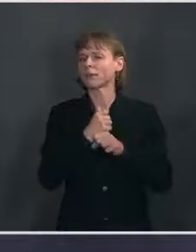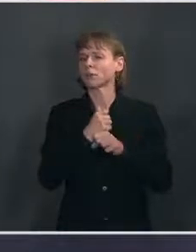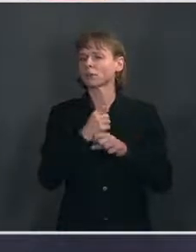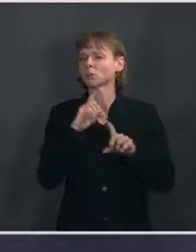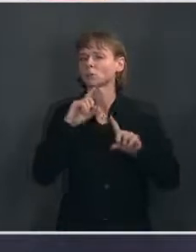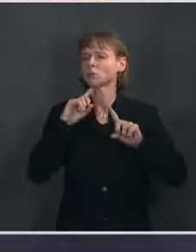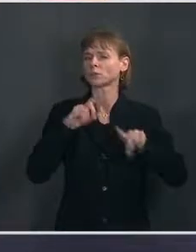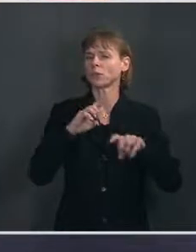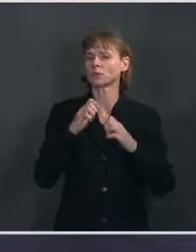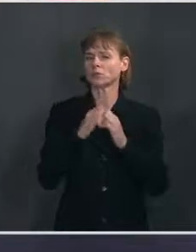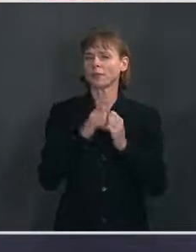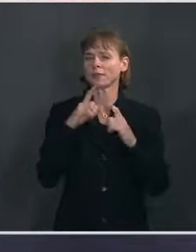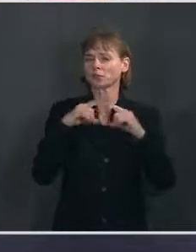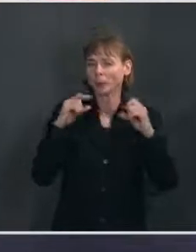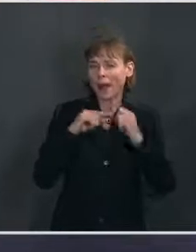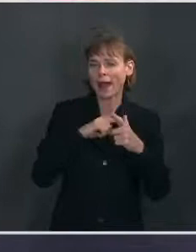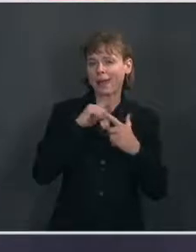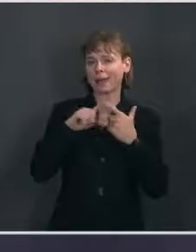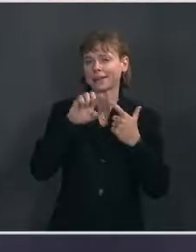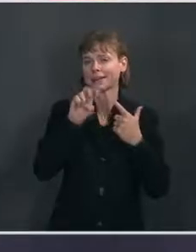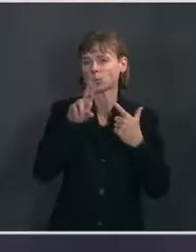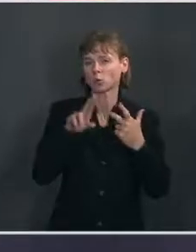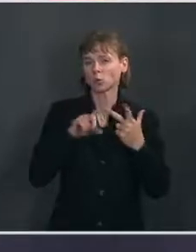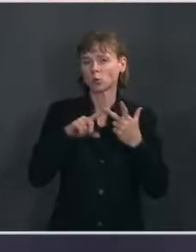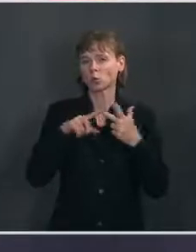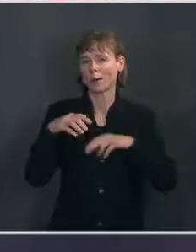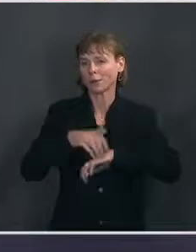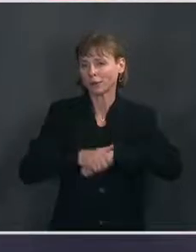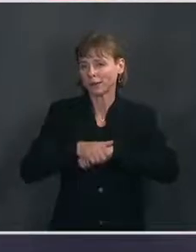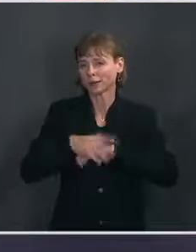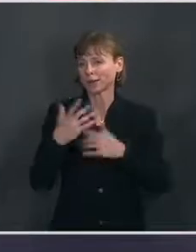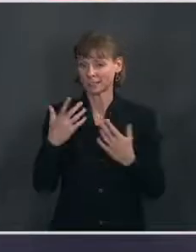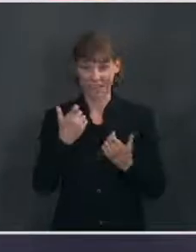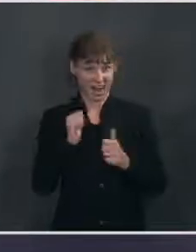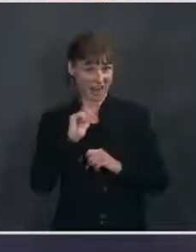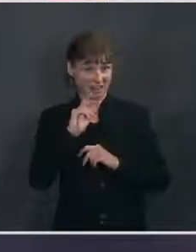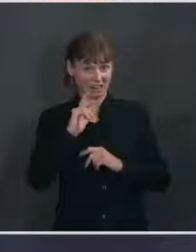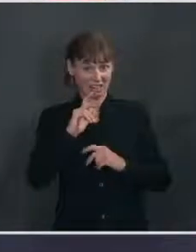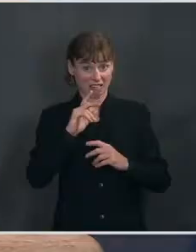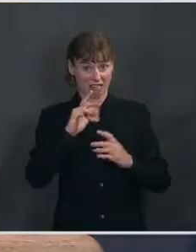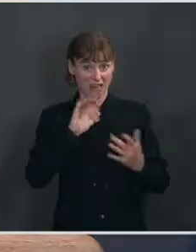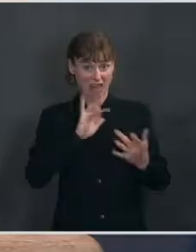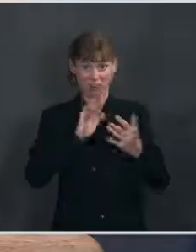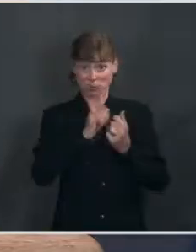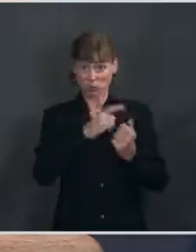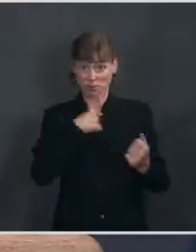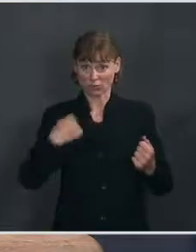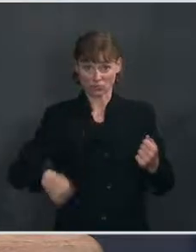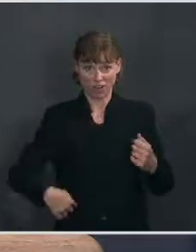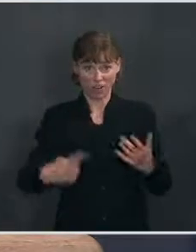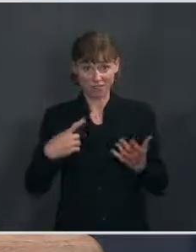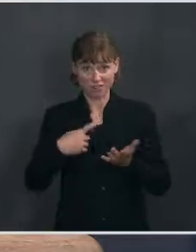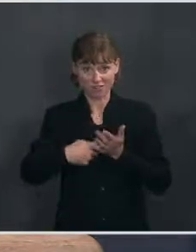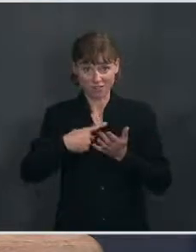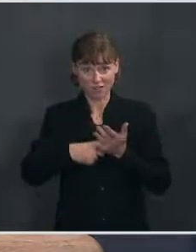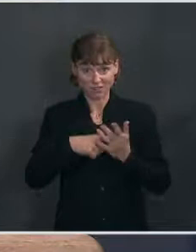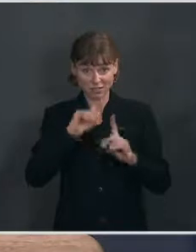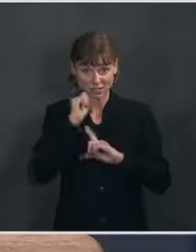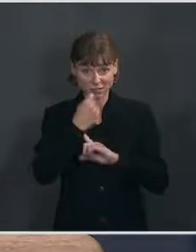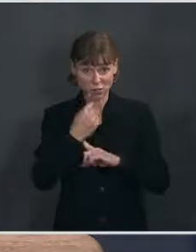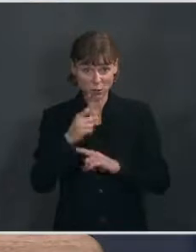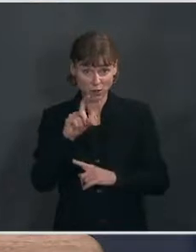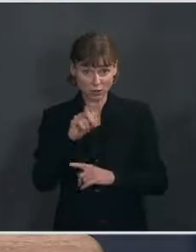Japan, EU, and Britain? And have you, has there been any contacts with China to discuss the situation? Ms. Well,